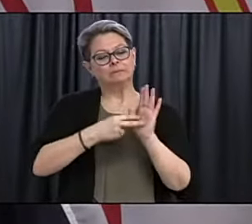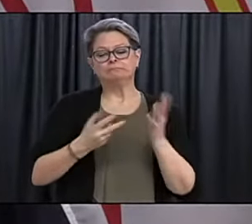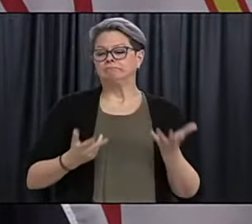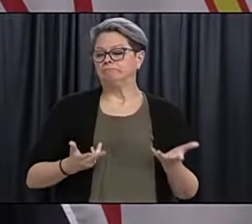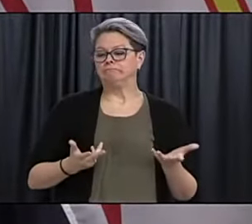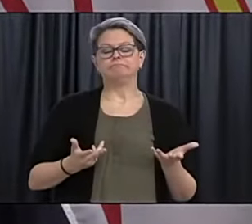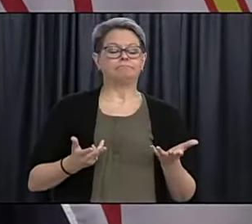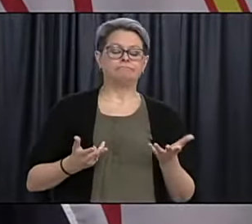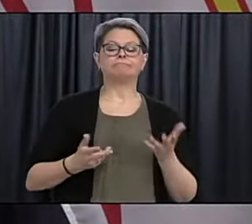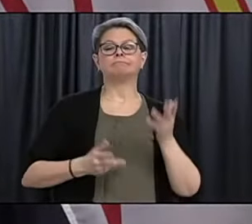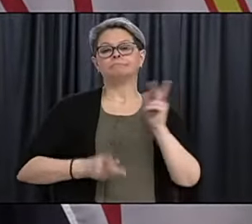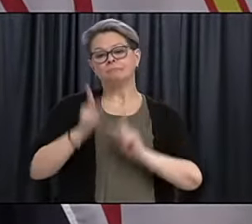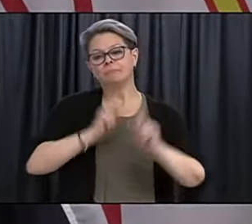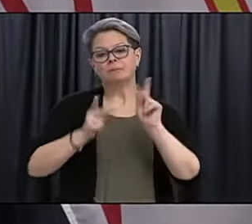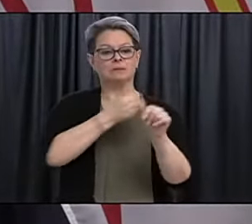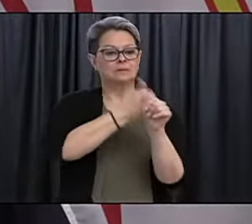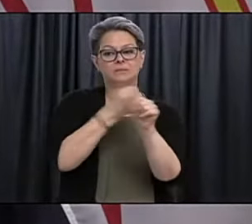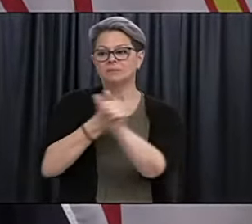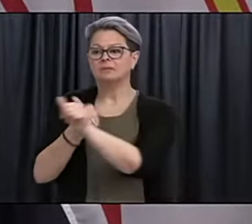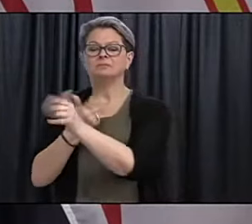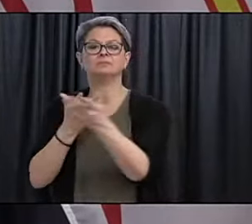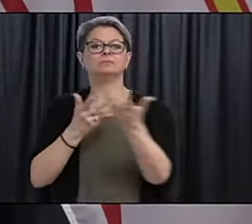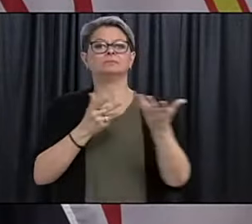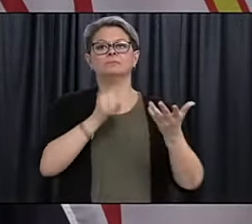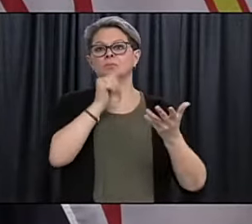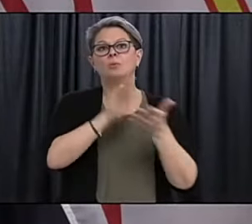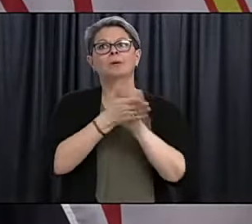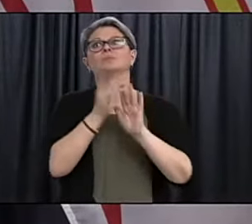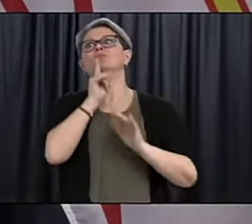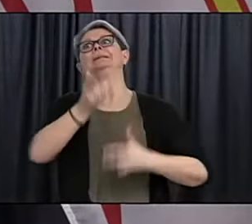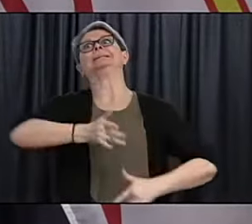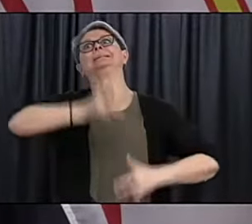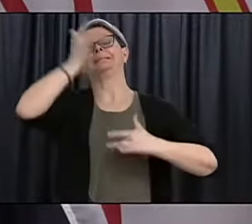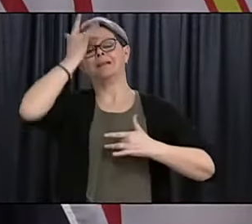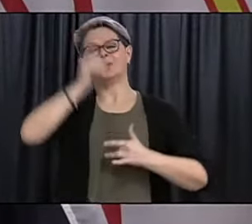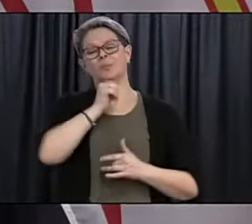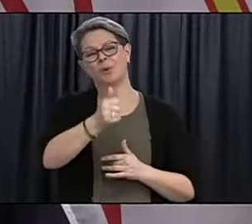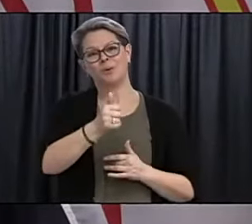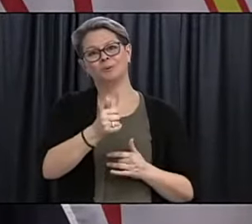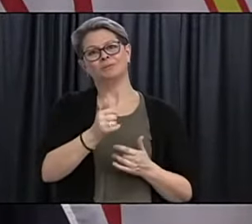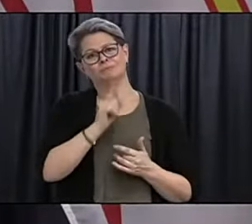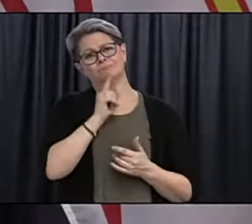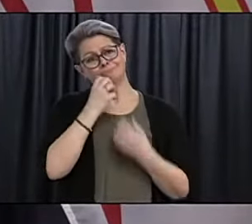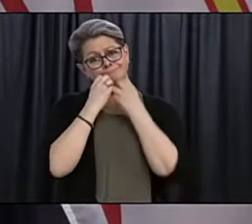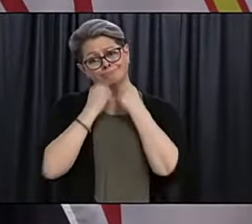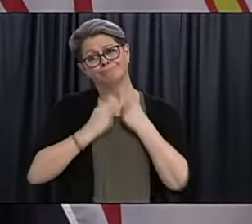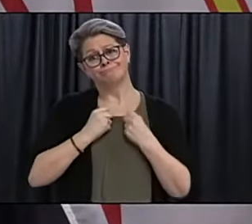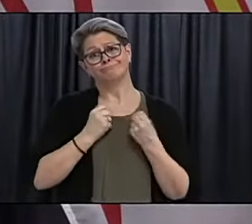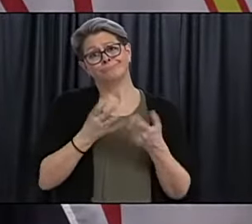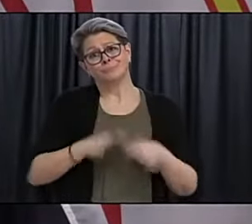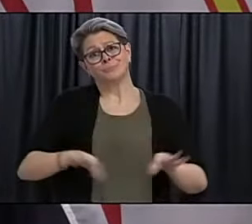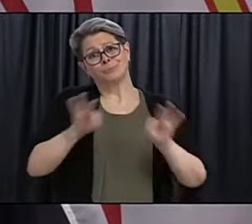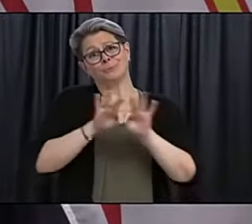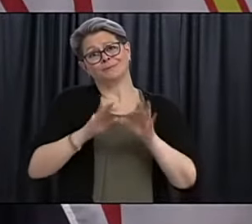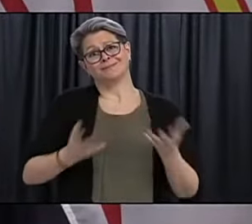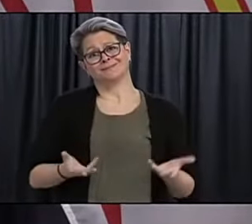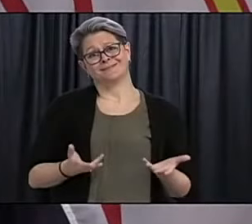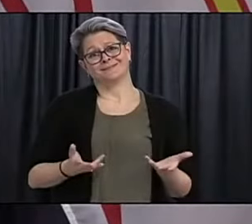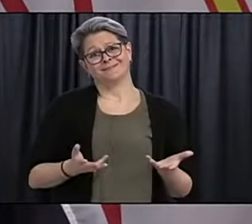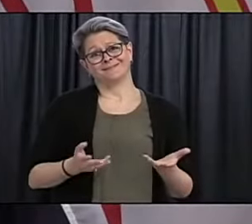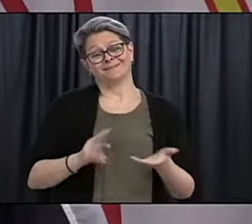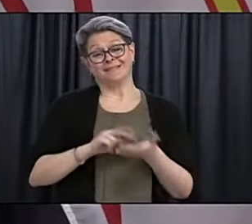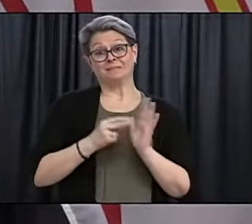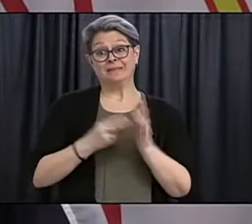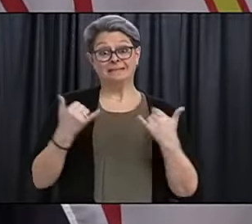hopefully, um, people, uh, becoming quite ill with it. So, uh, that's important. Even if it doesn't, uh, do anything with